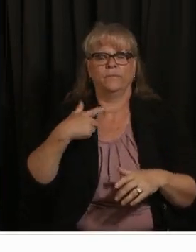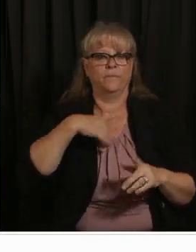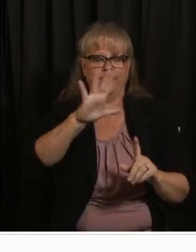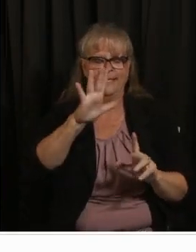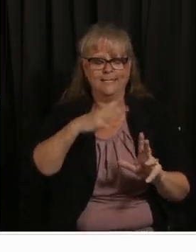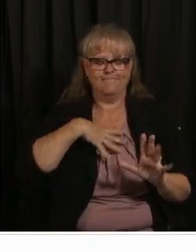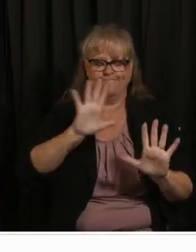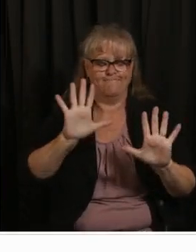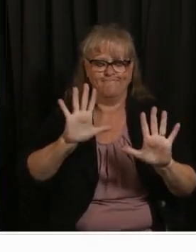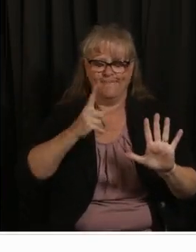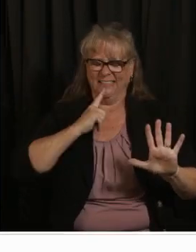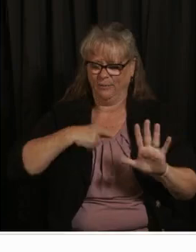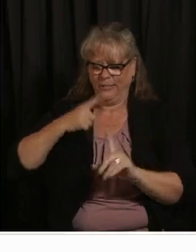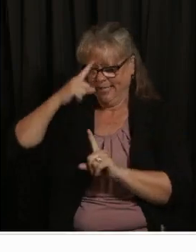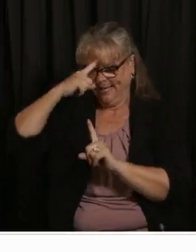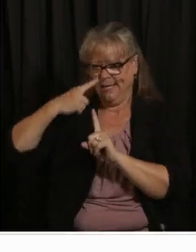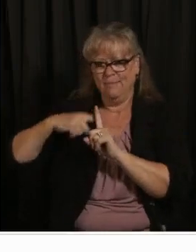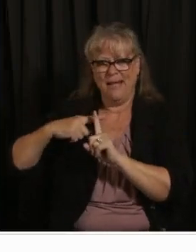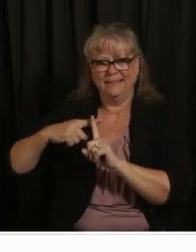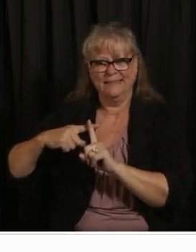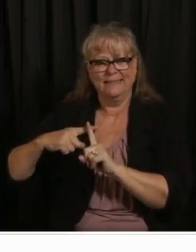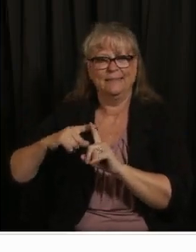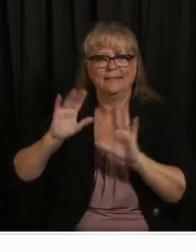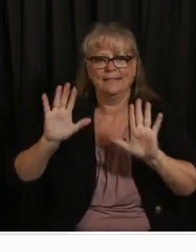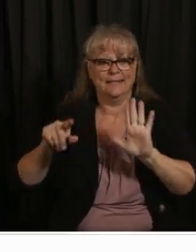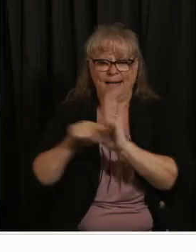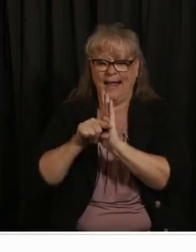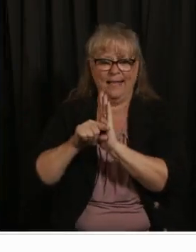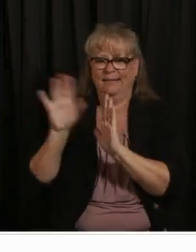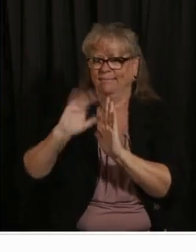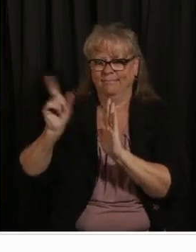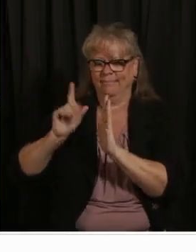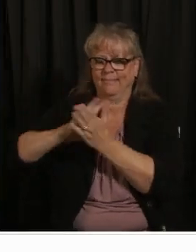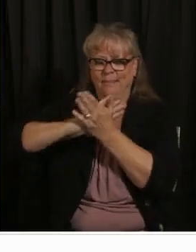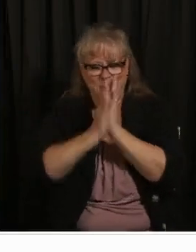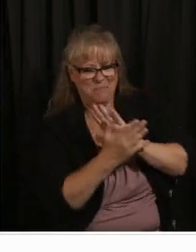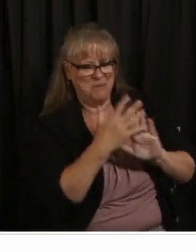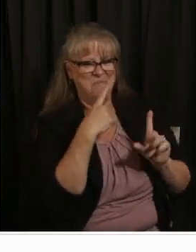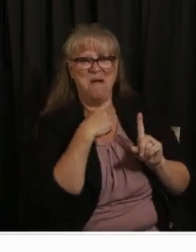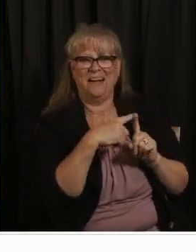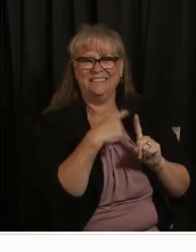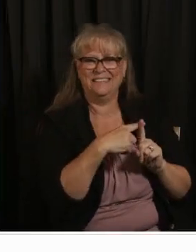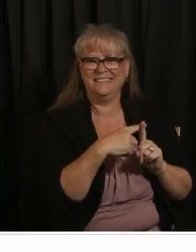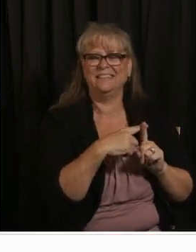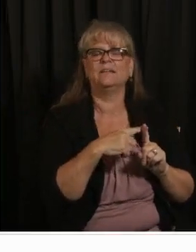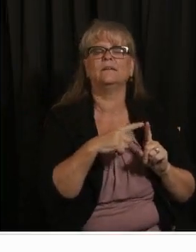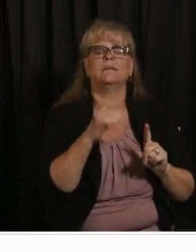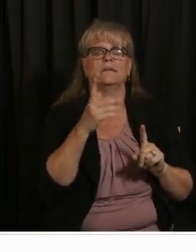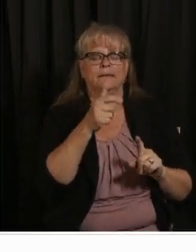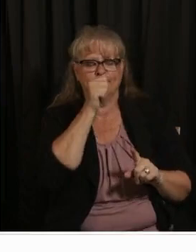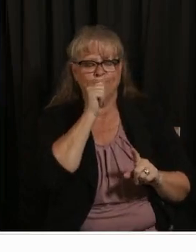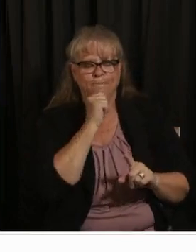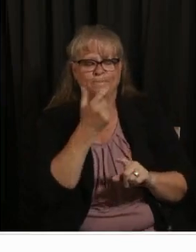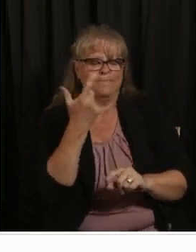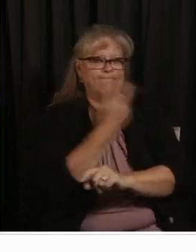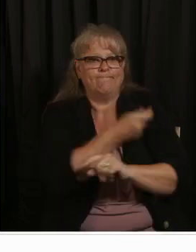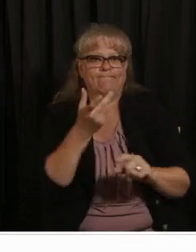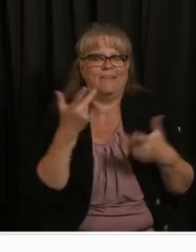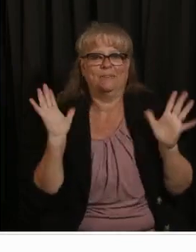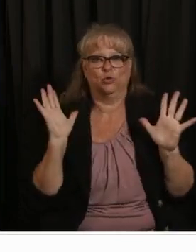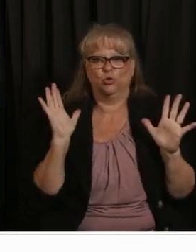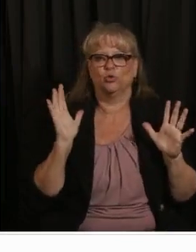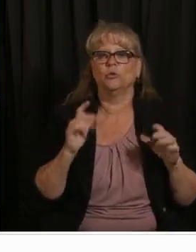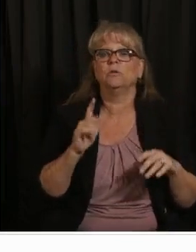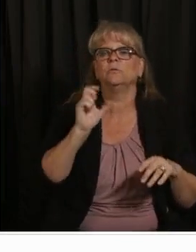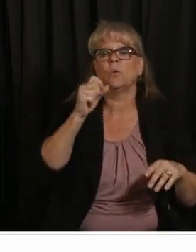my arm outweighed a ton the cons of not getting the vaccine at all um now I rest easier knowing I'm protecting myself my